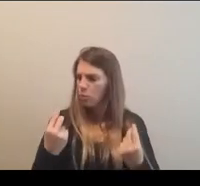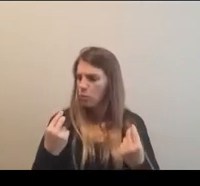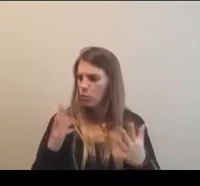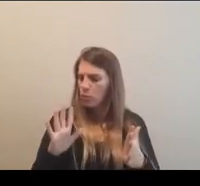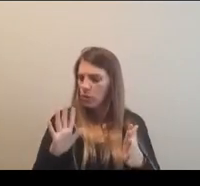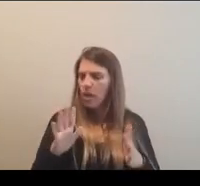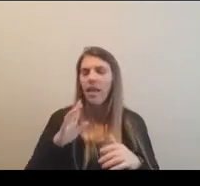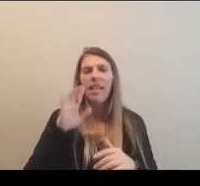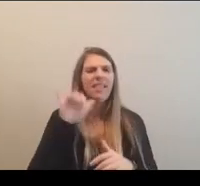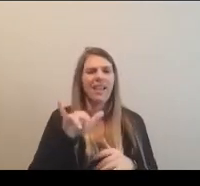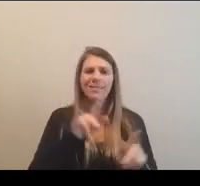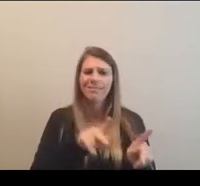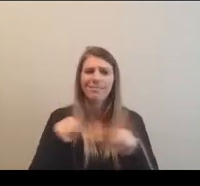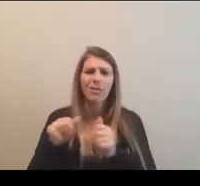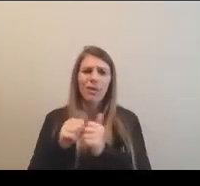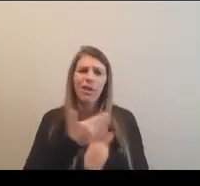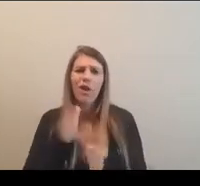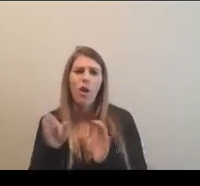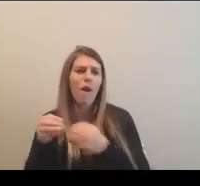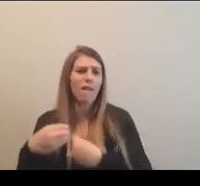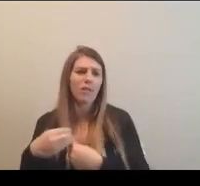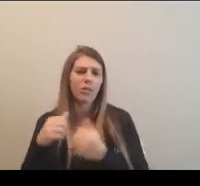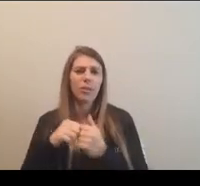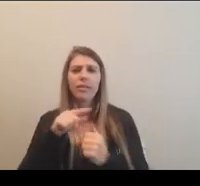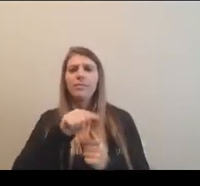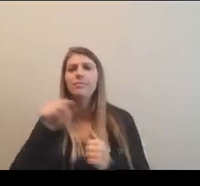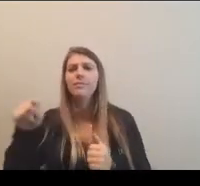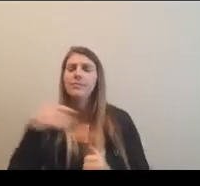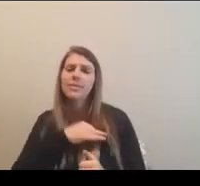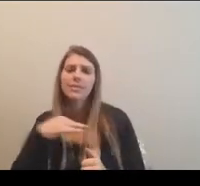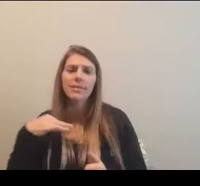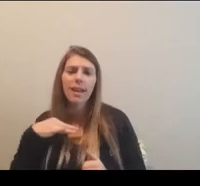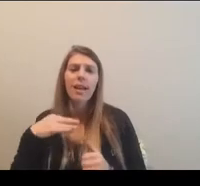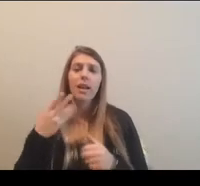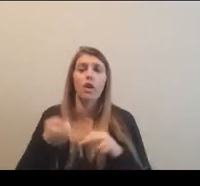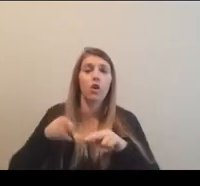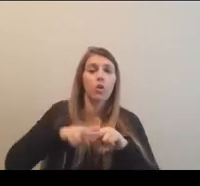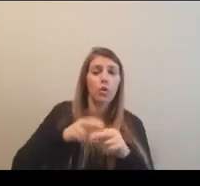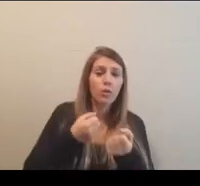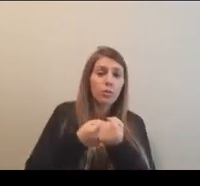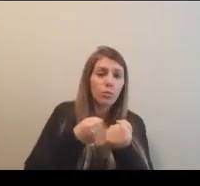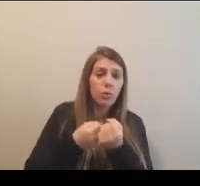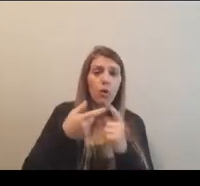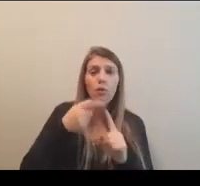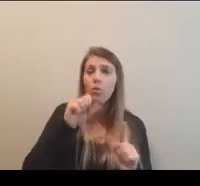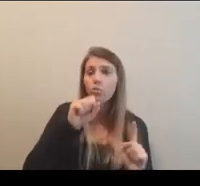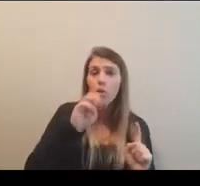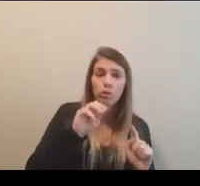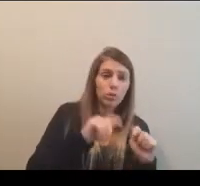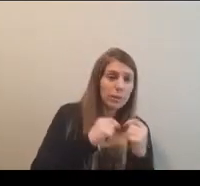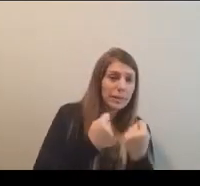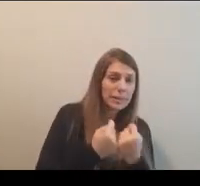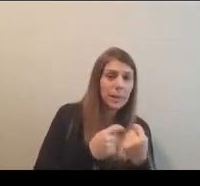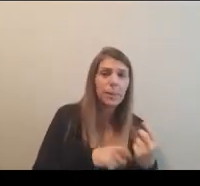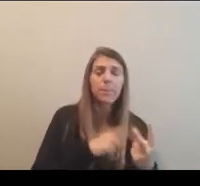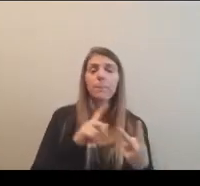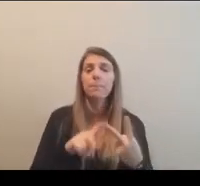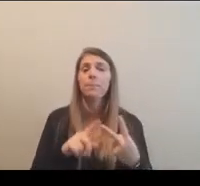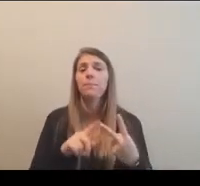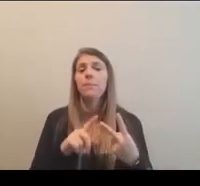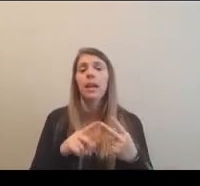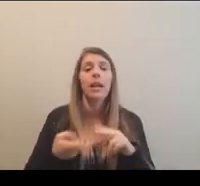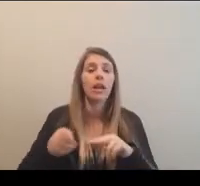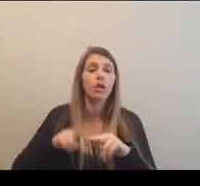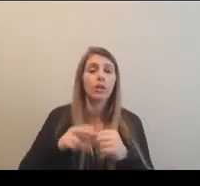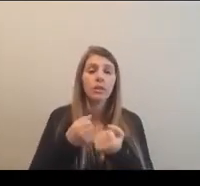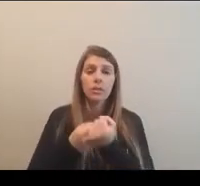been the case throughout our office with the other staffs, whether it's, um, increased support from our social media team. Um, it's increased